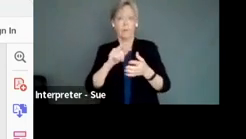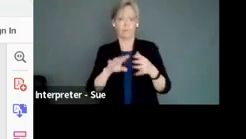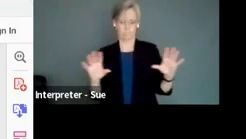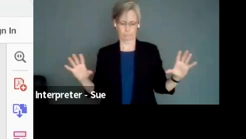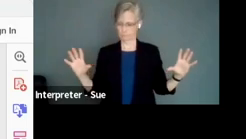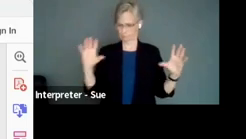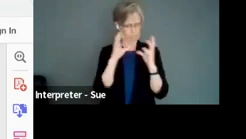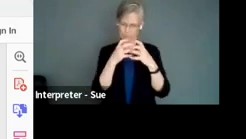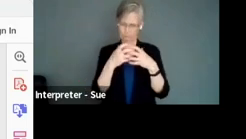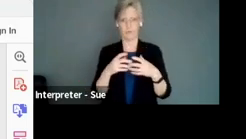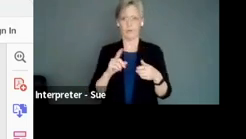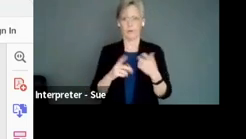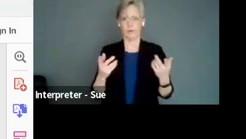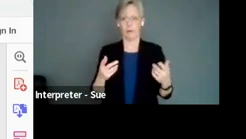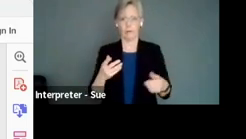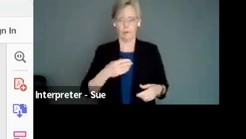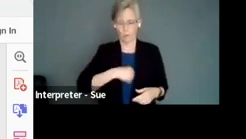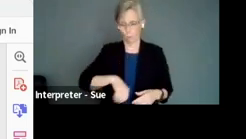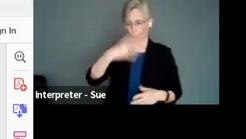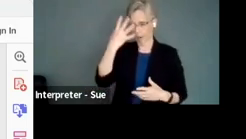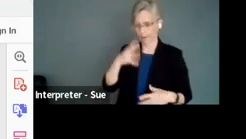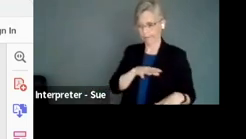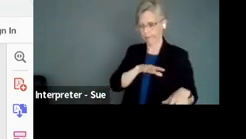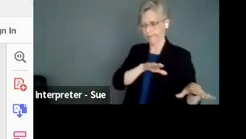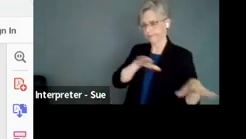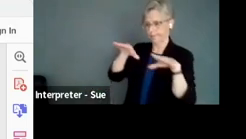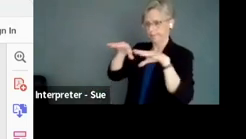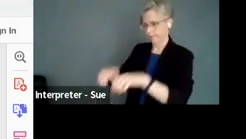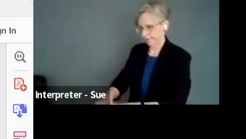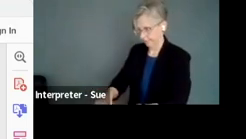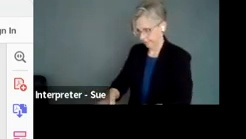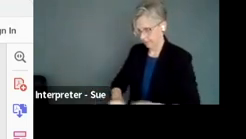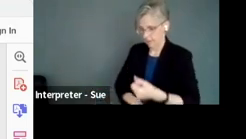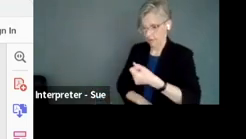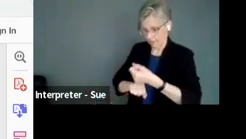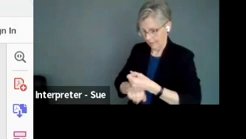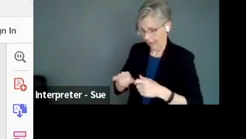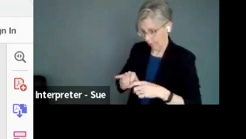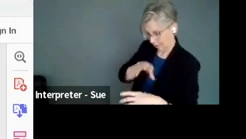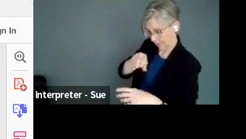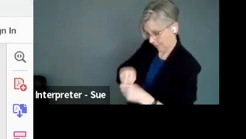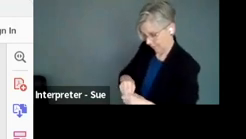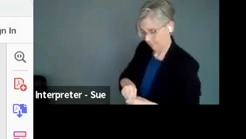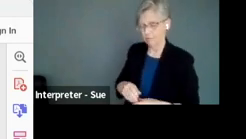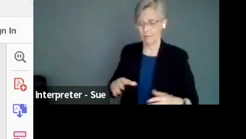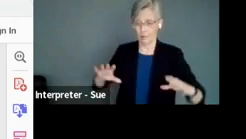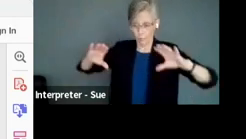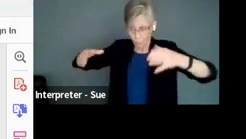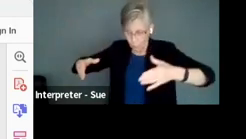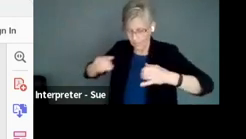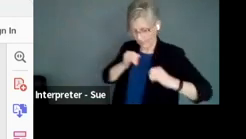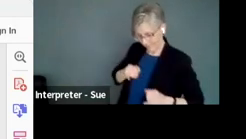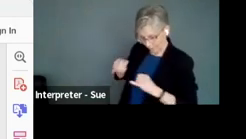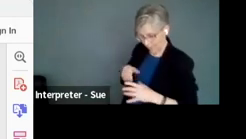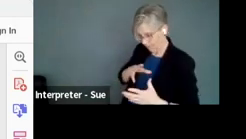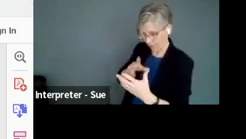us white old settler allies, where we can find our way into this collectivism, individualism and collectivism, where everybody,